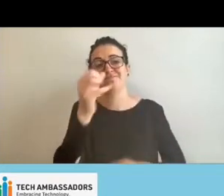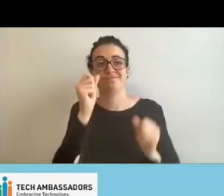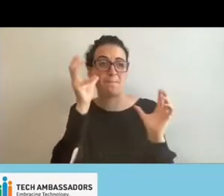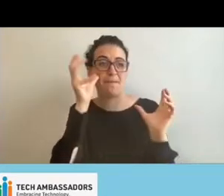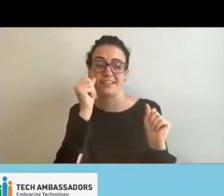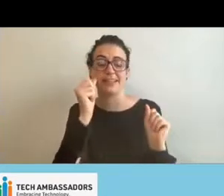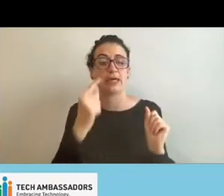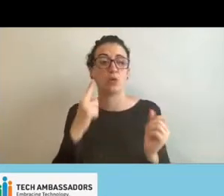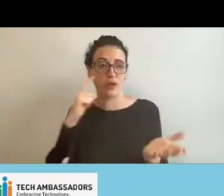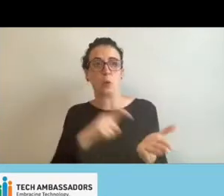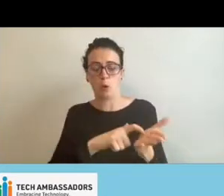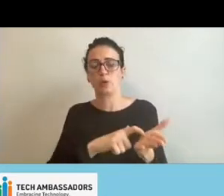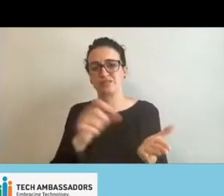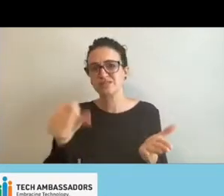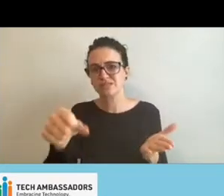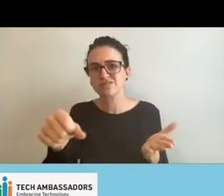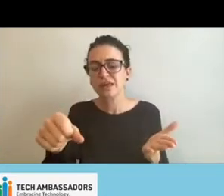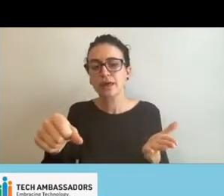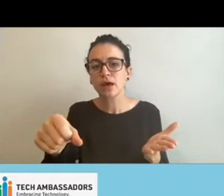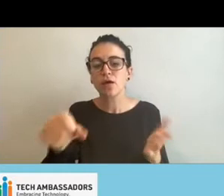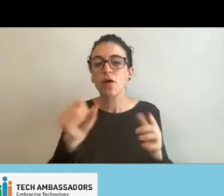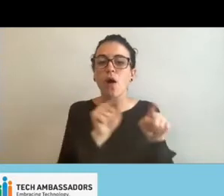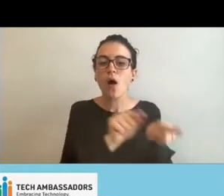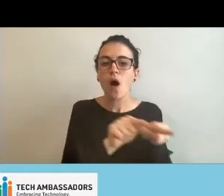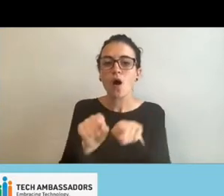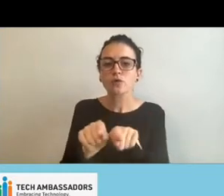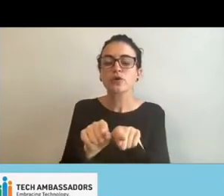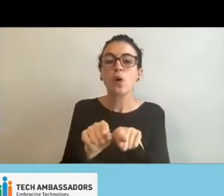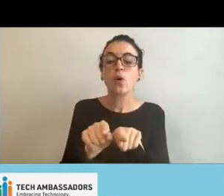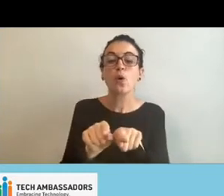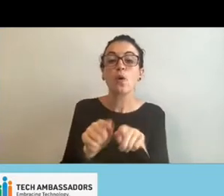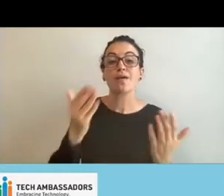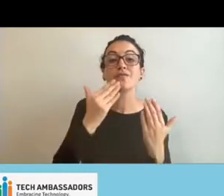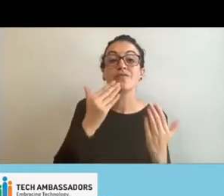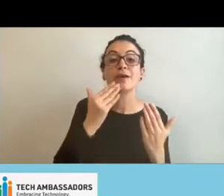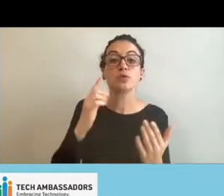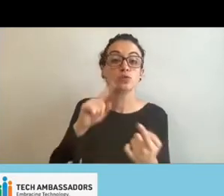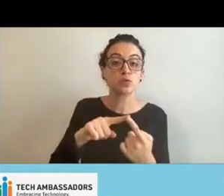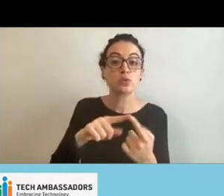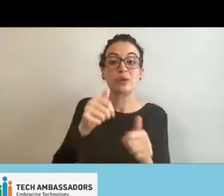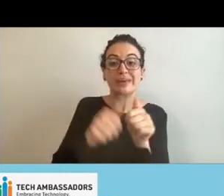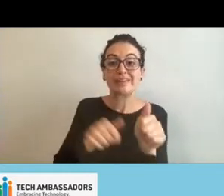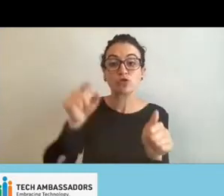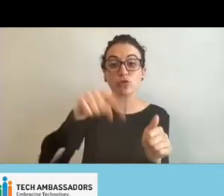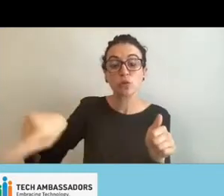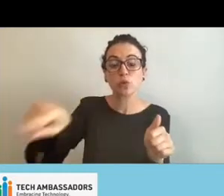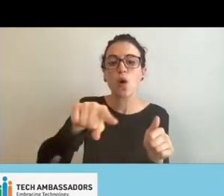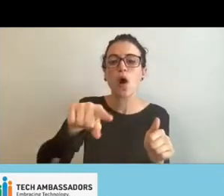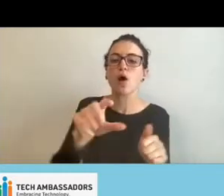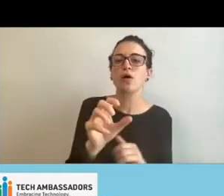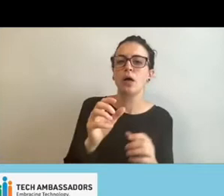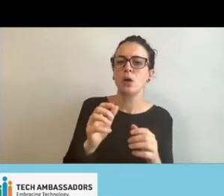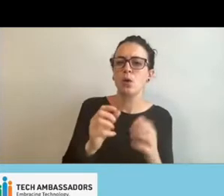of SOCOG and I know Heidi's out there listening. Um, you know, we want to say thank you to each of you for just representing SOCOG with such determination